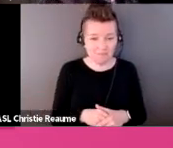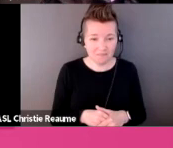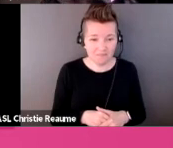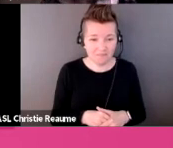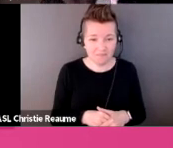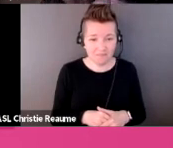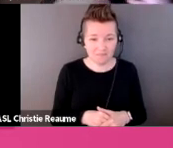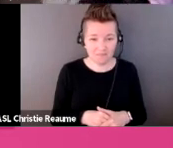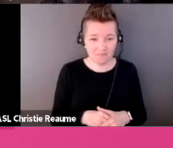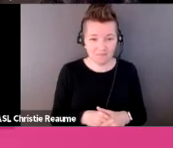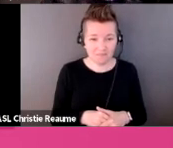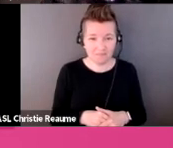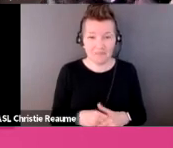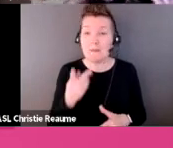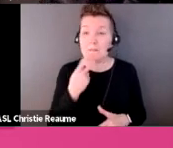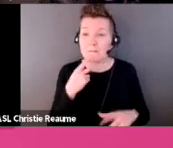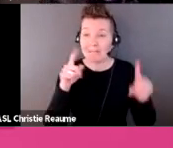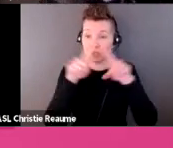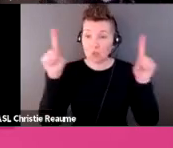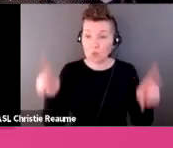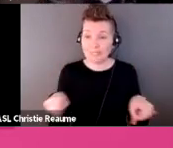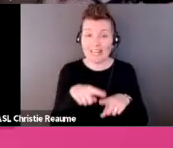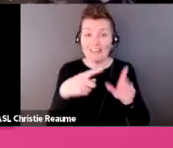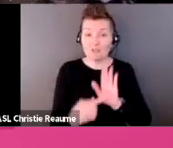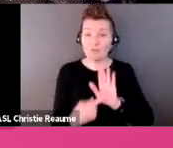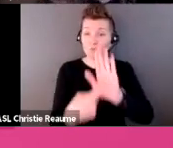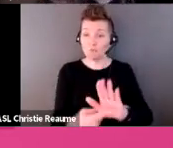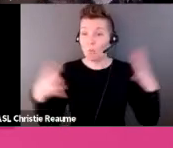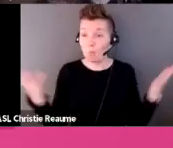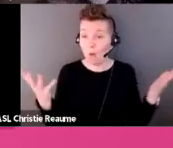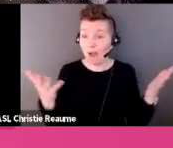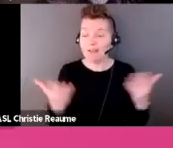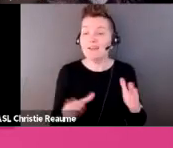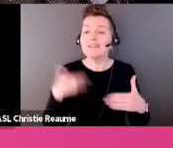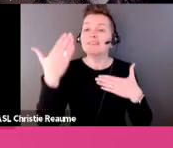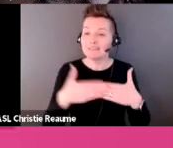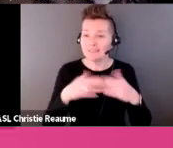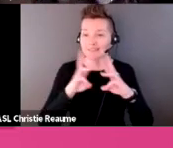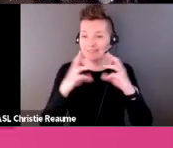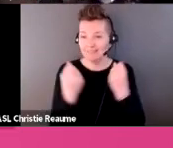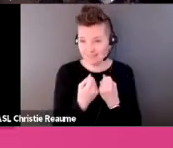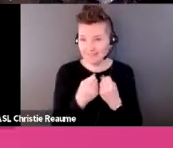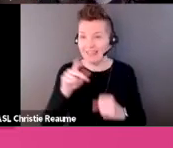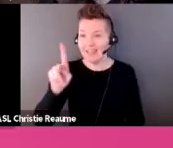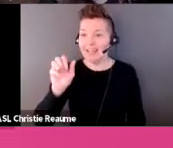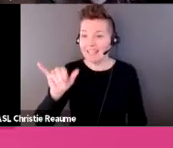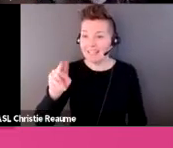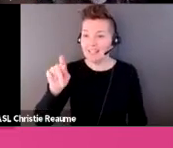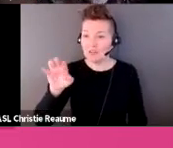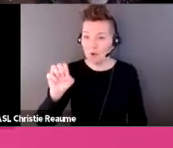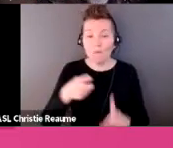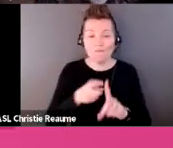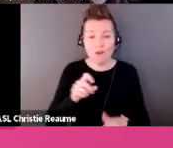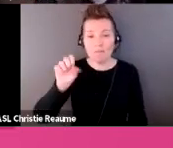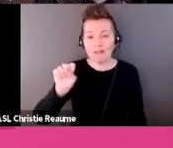screen. Uh, we're inviting you to join us for the next keynote lecture, uh, by Sonora Taylor